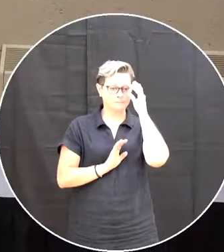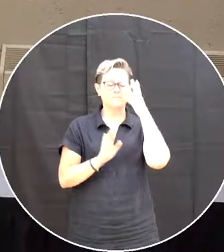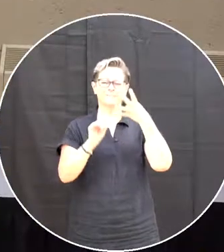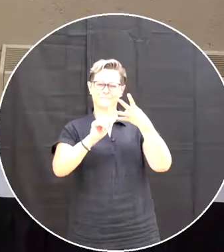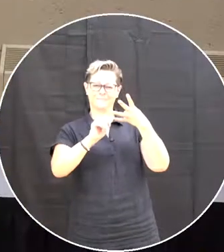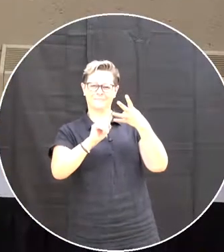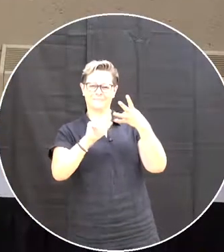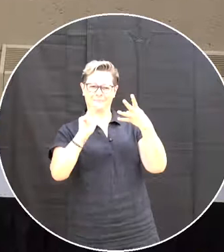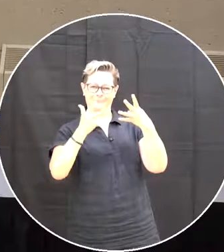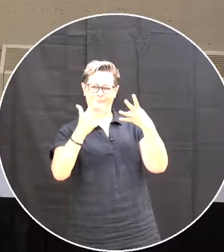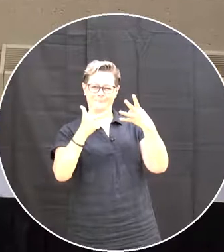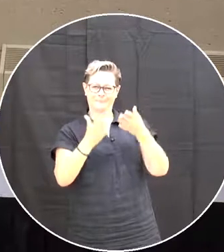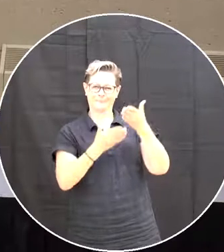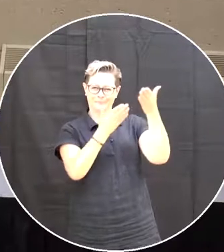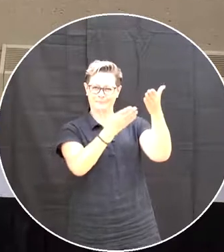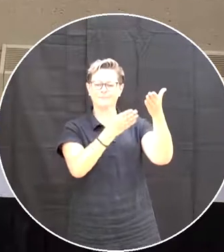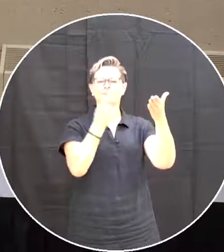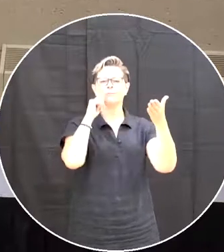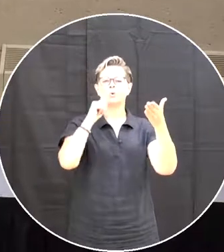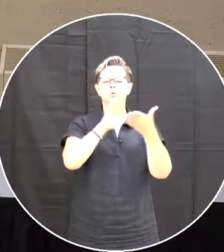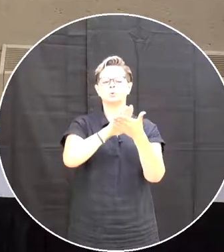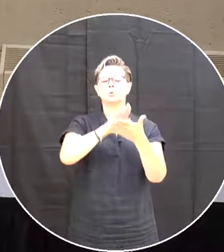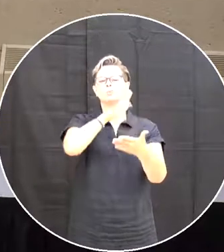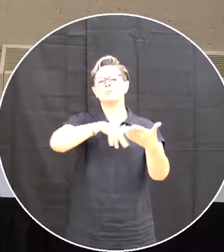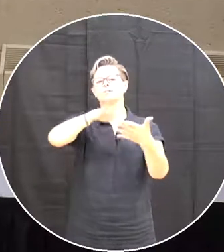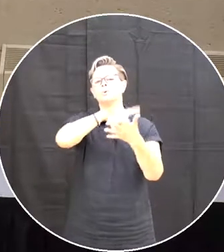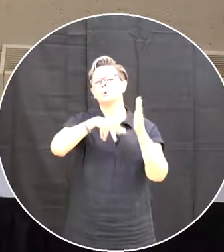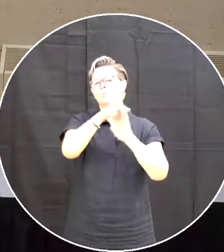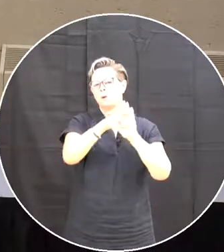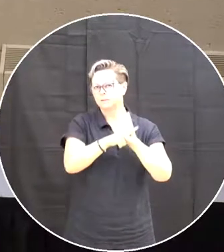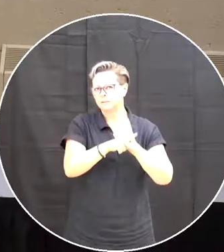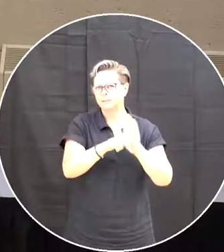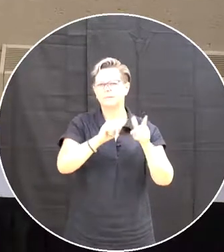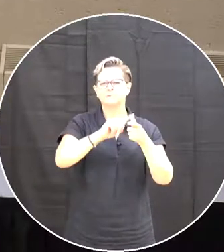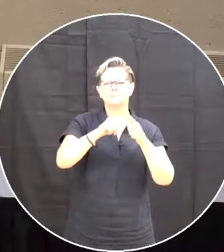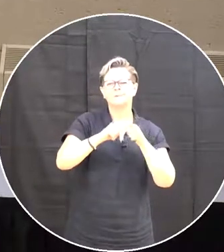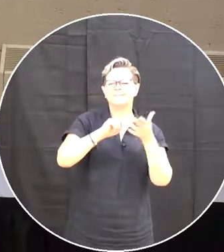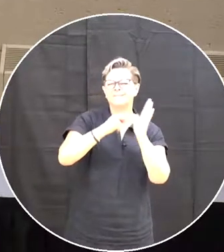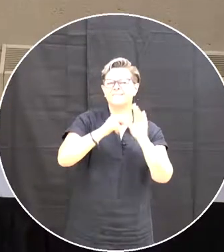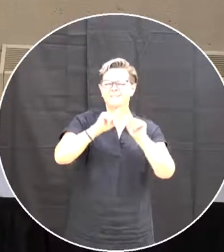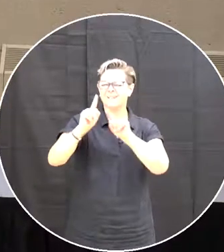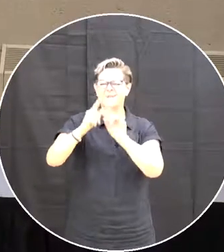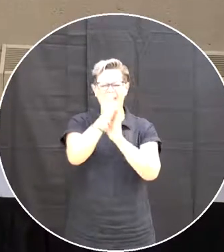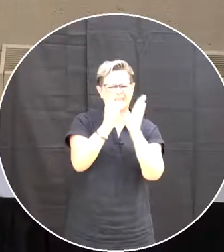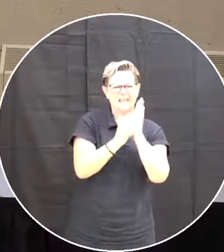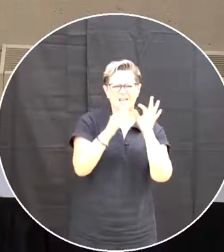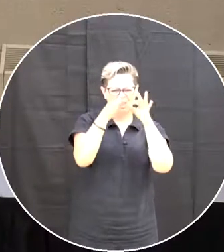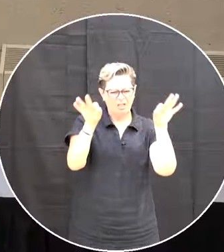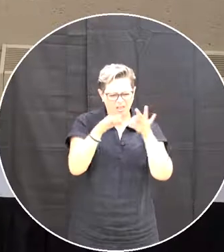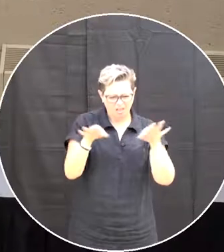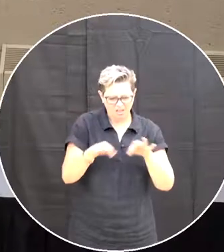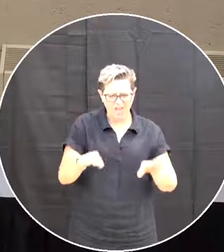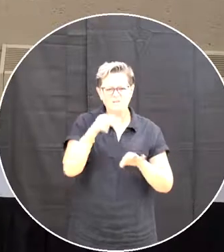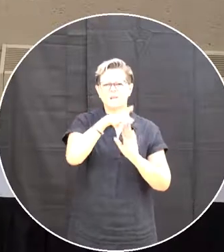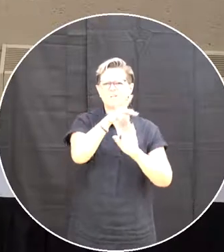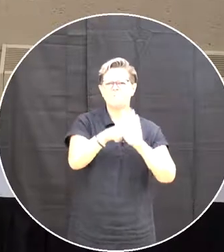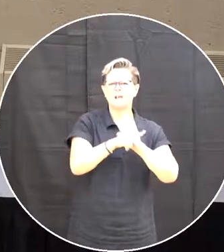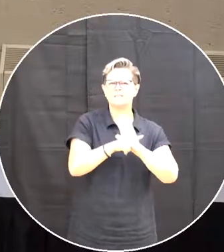motion is regarding the school review policy And it's cleaning up some of the legal language inside of that policy itself